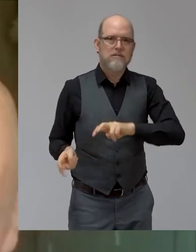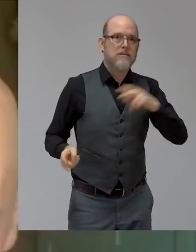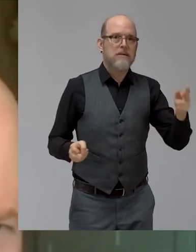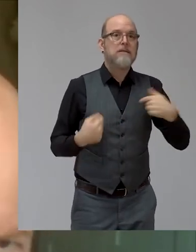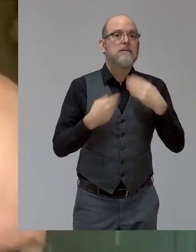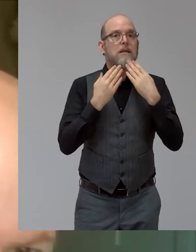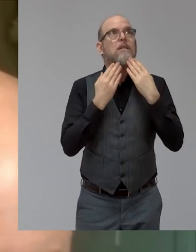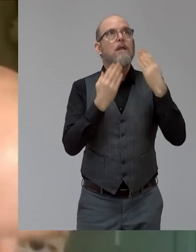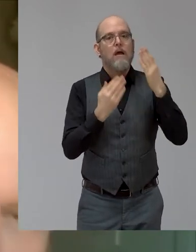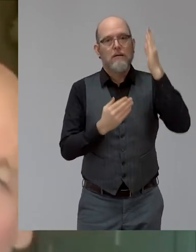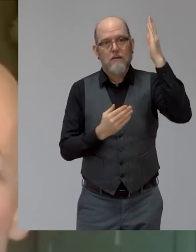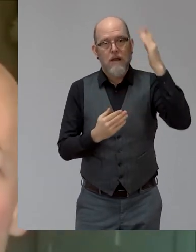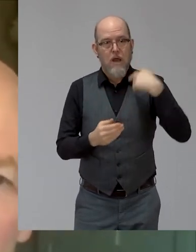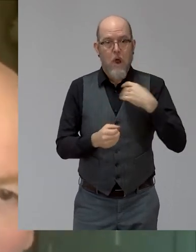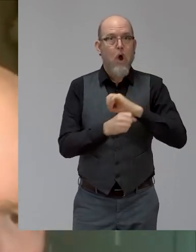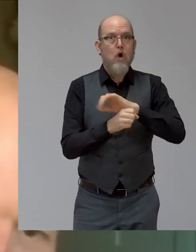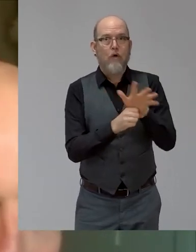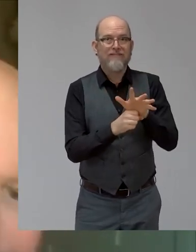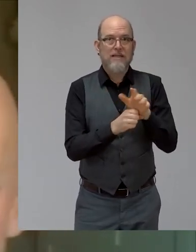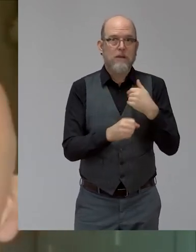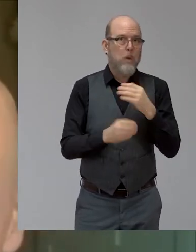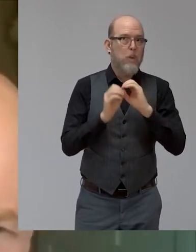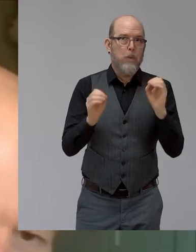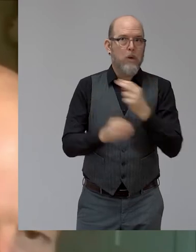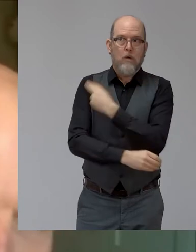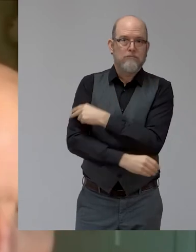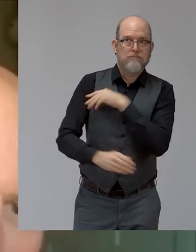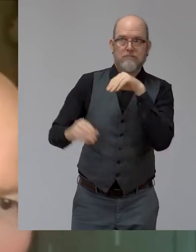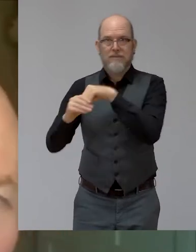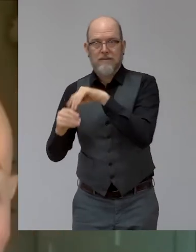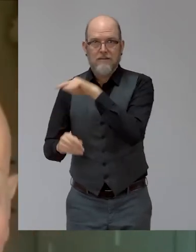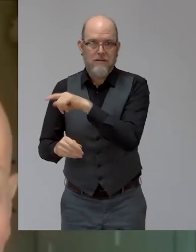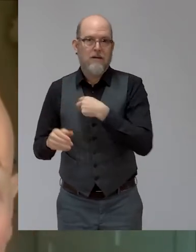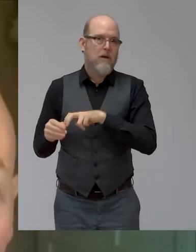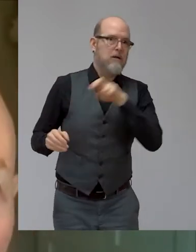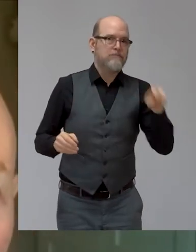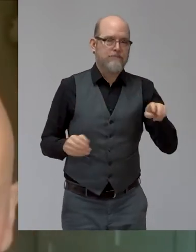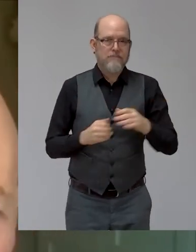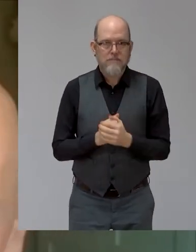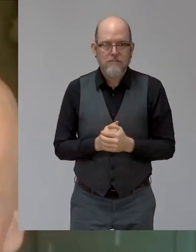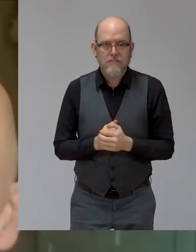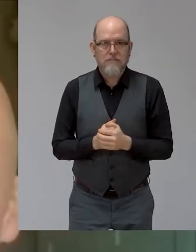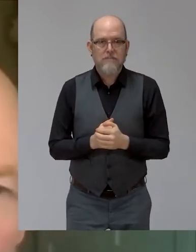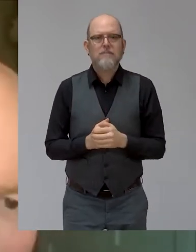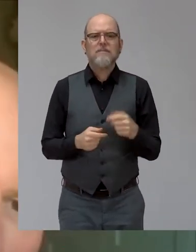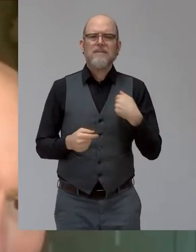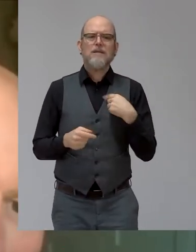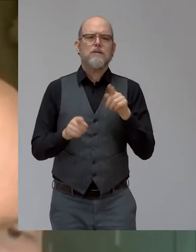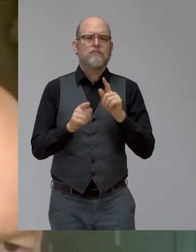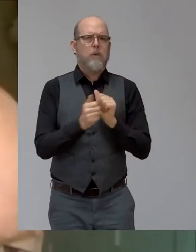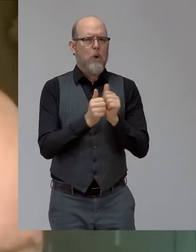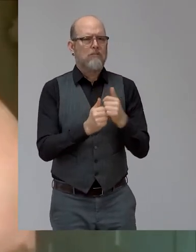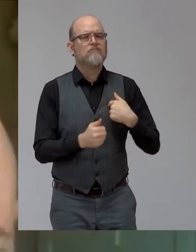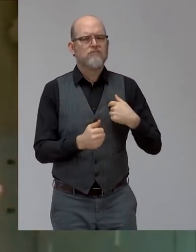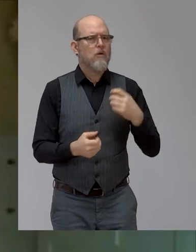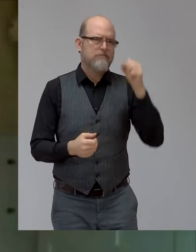COVID because that would have been awful. You know, not having visitors and so on to support you. But I also wanted to do my four or five hours in